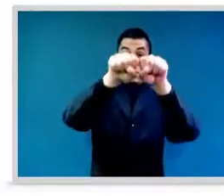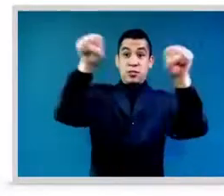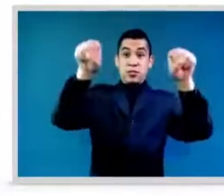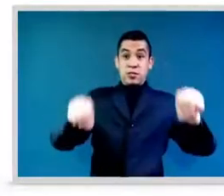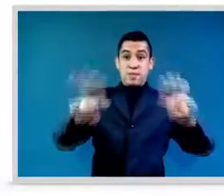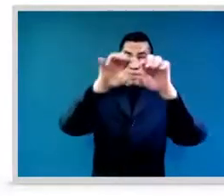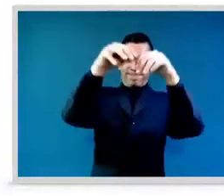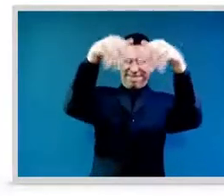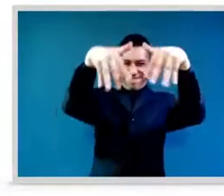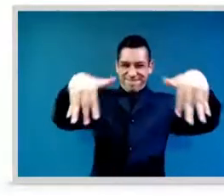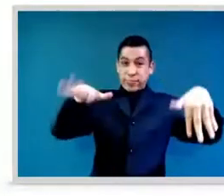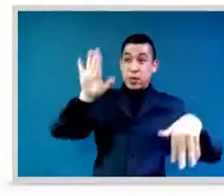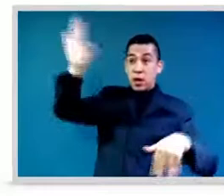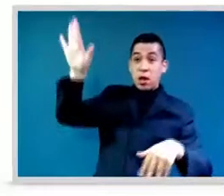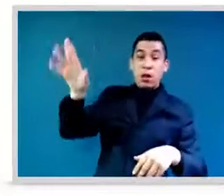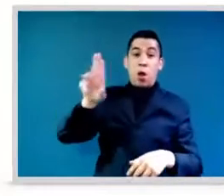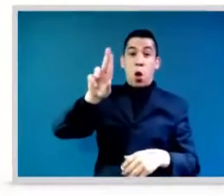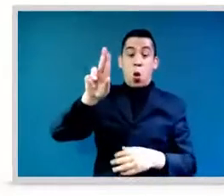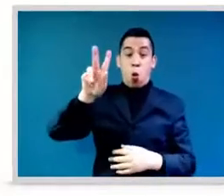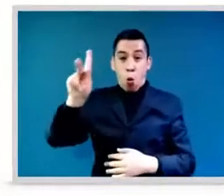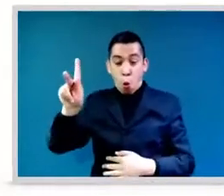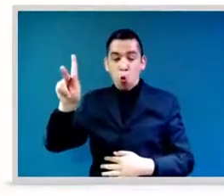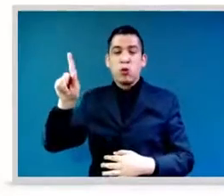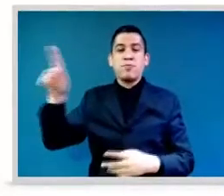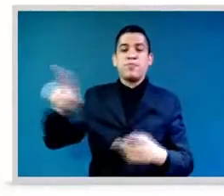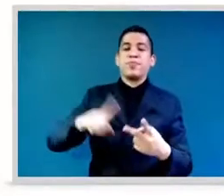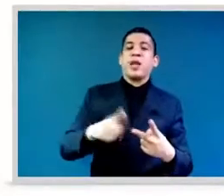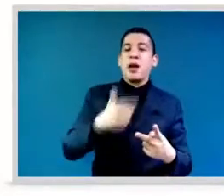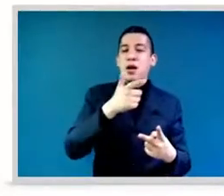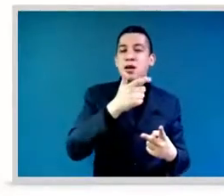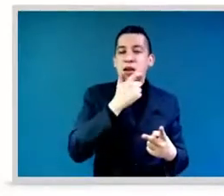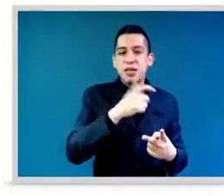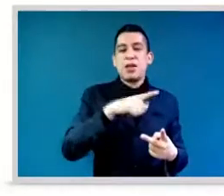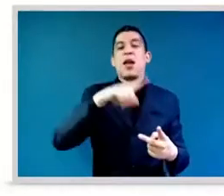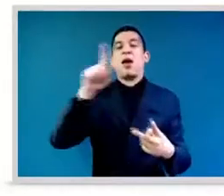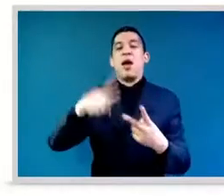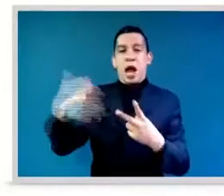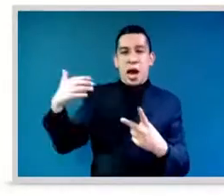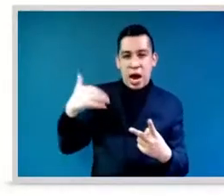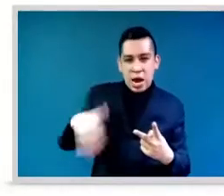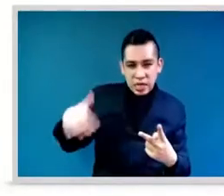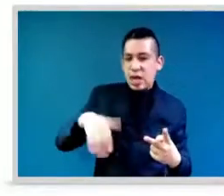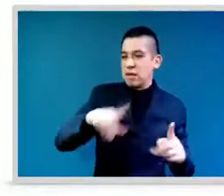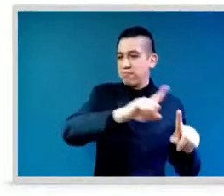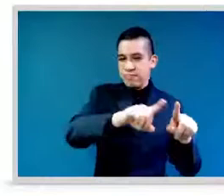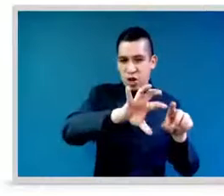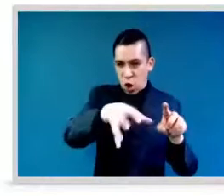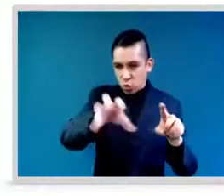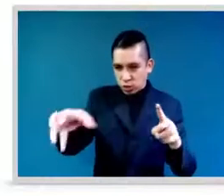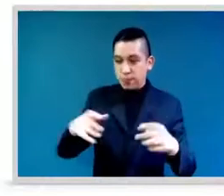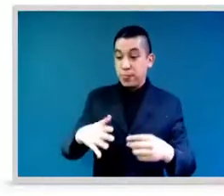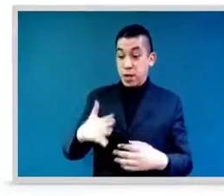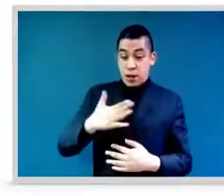My own country got a really quite remarkable breakthrough with women's representation when it moved from that old